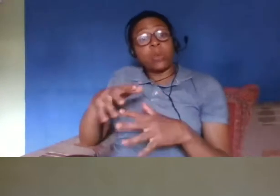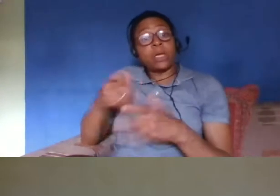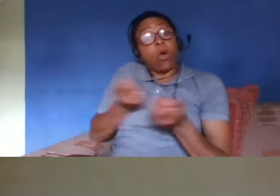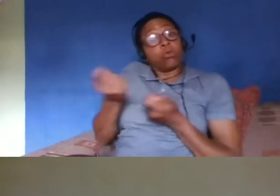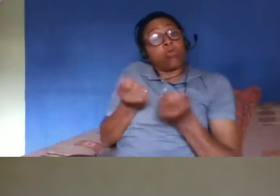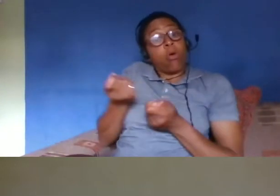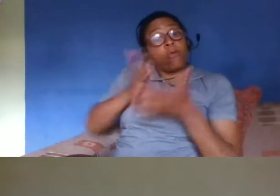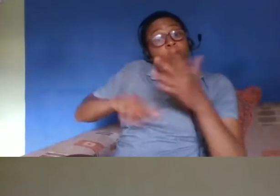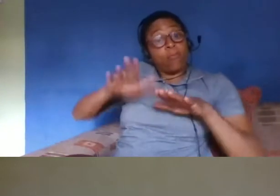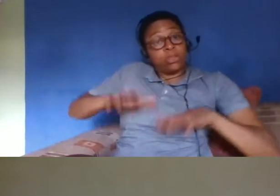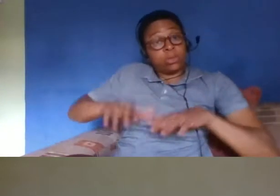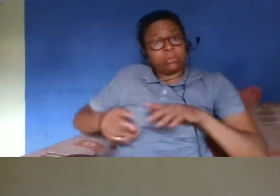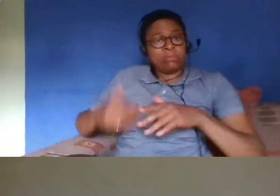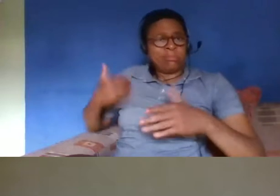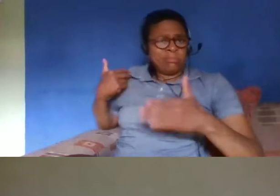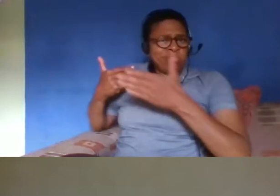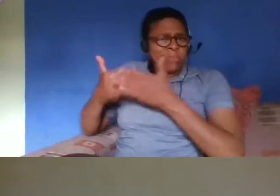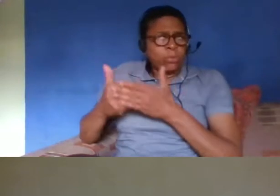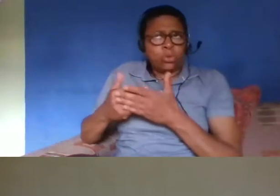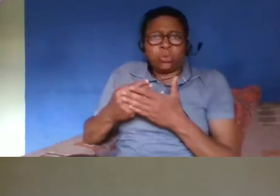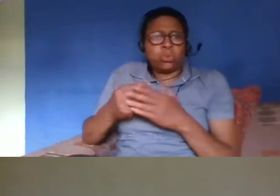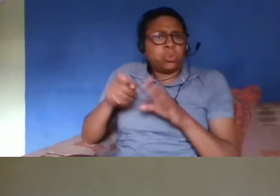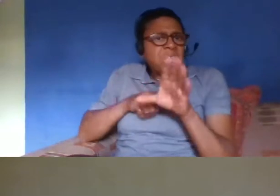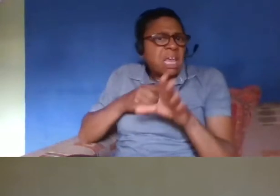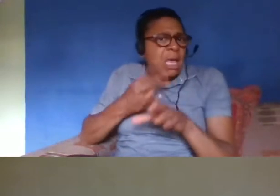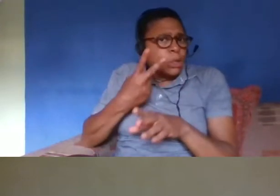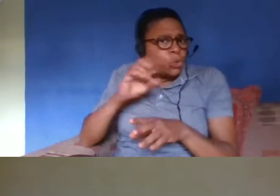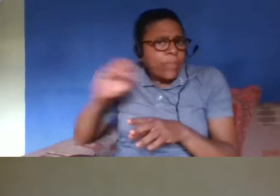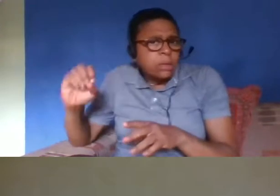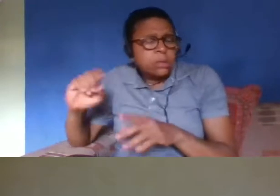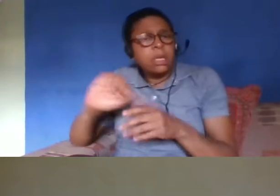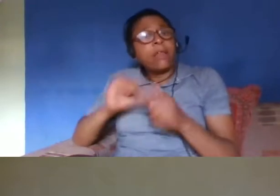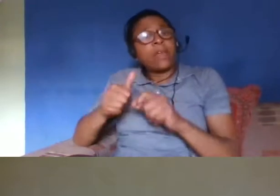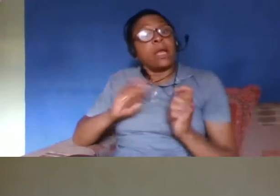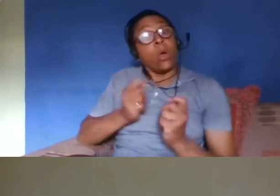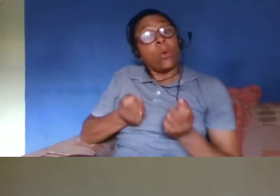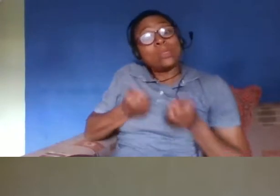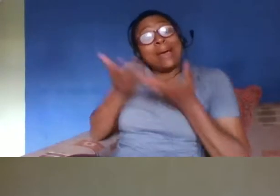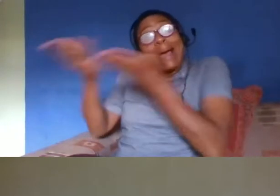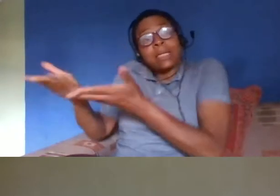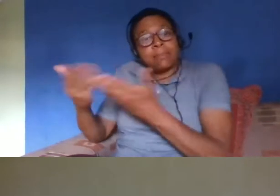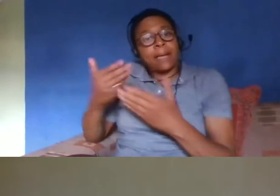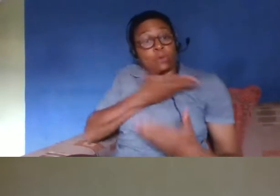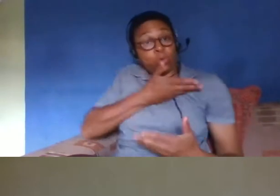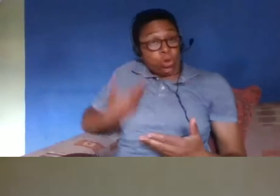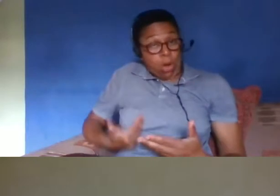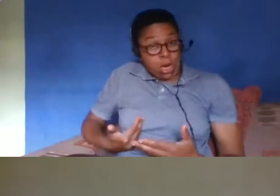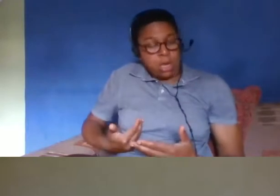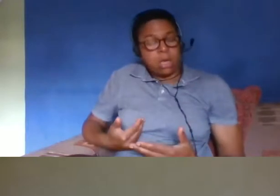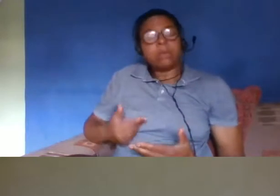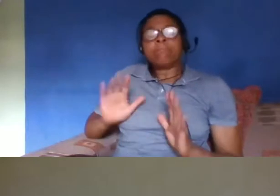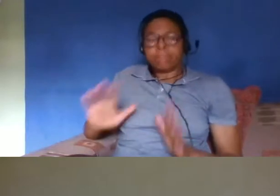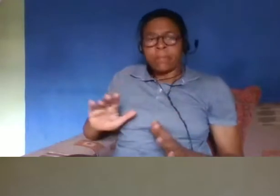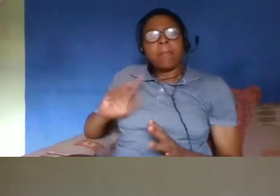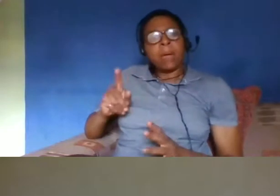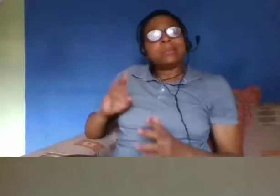was agreed that um a certain group would be as a lot of people um would be allowed to retain this kind of token